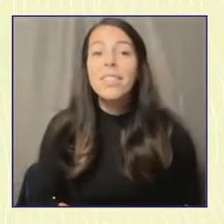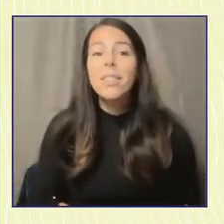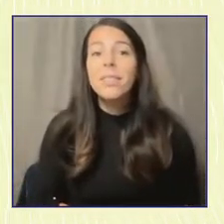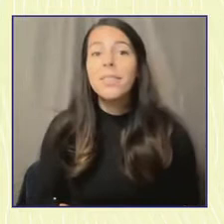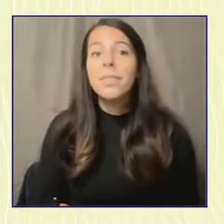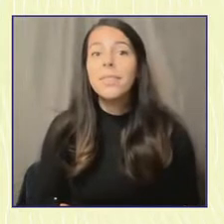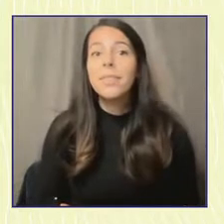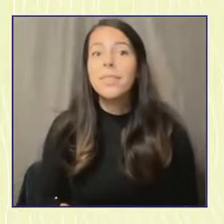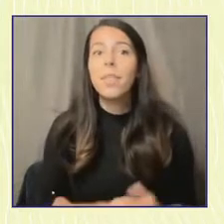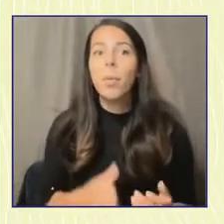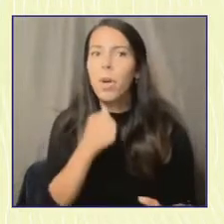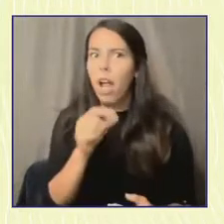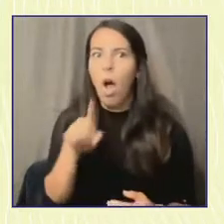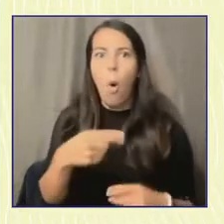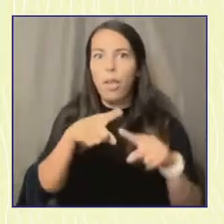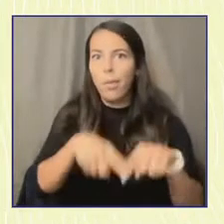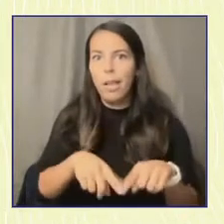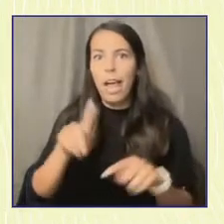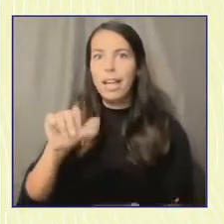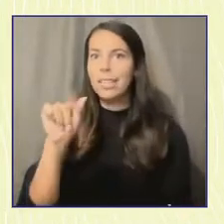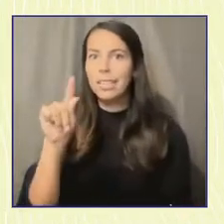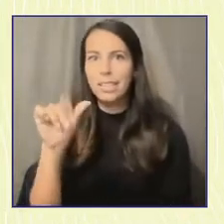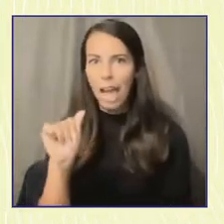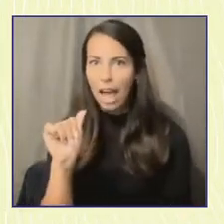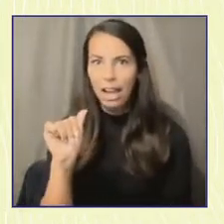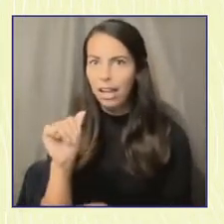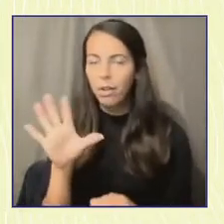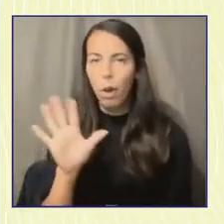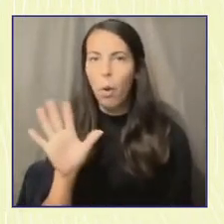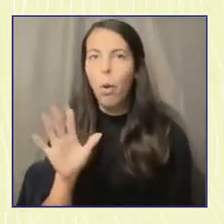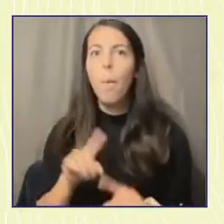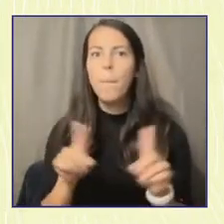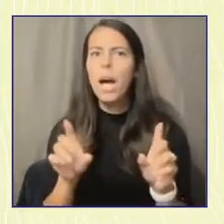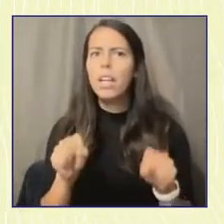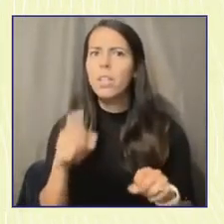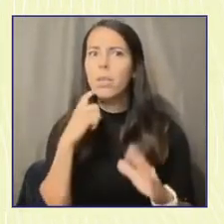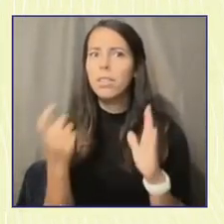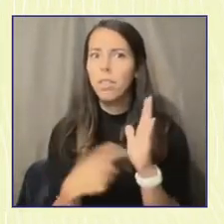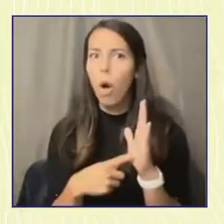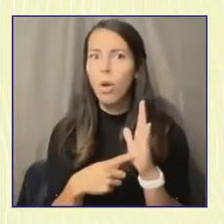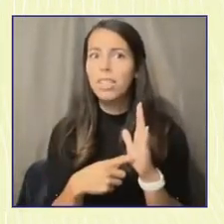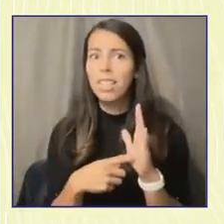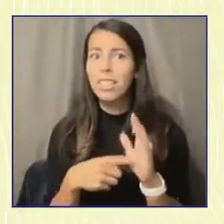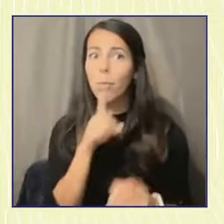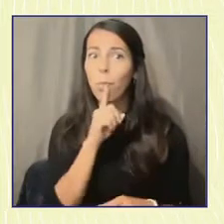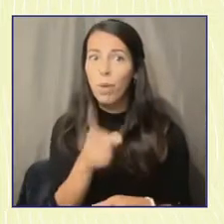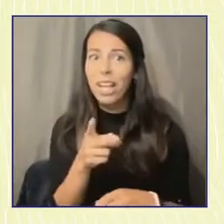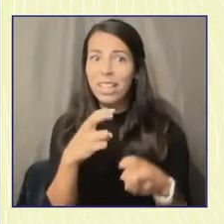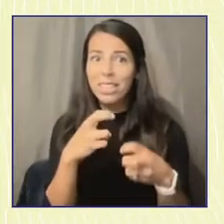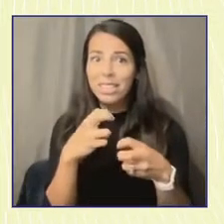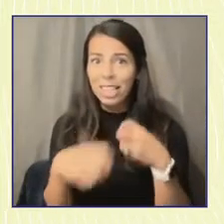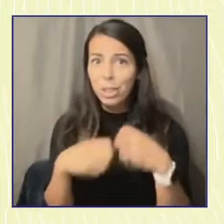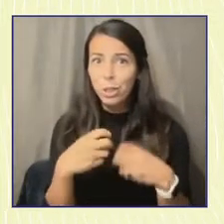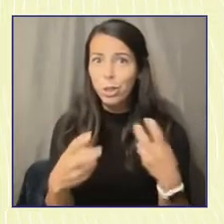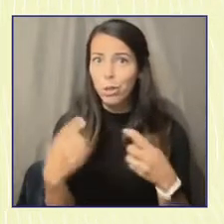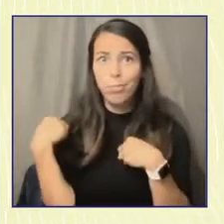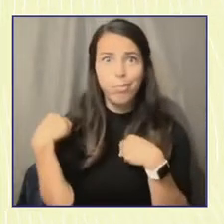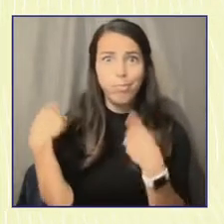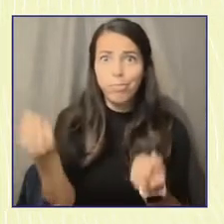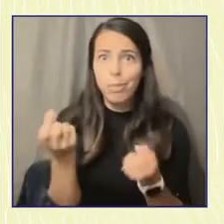reliability issues. But I think you see that we have an intractable issue that has been the case over decades.